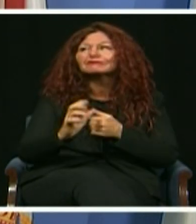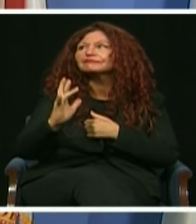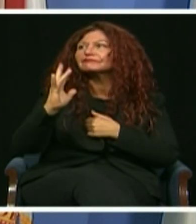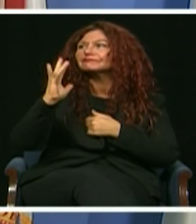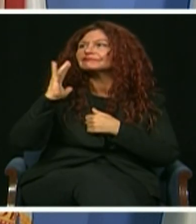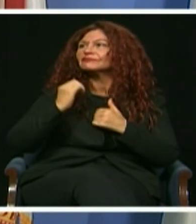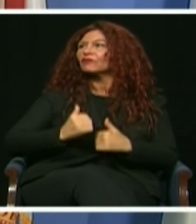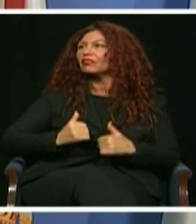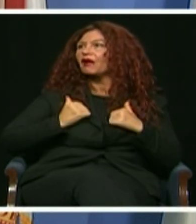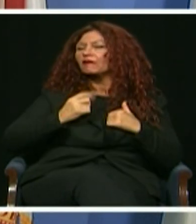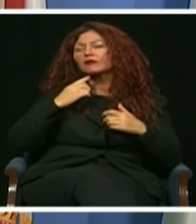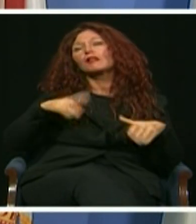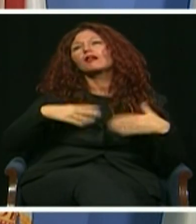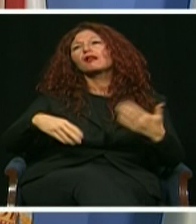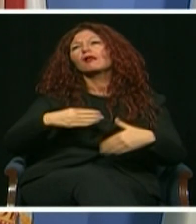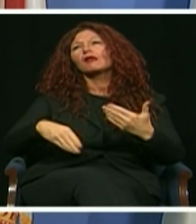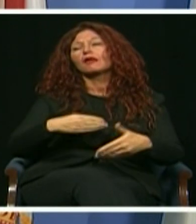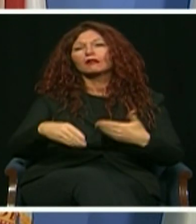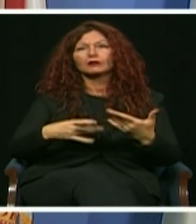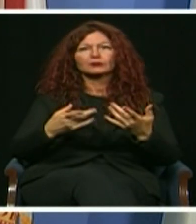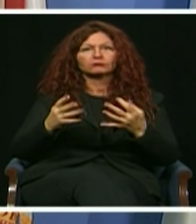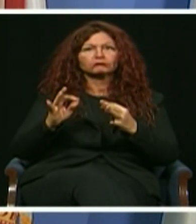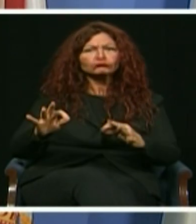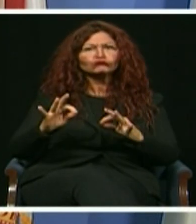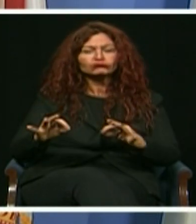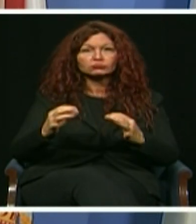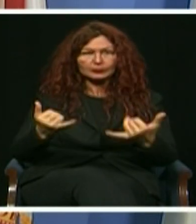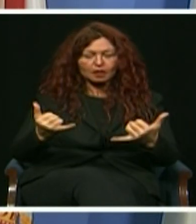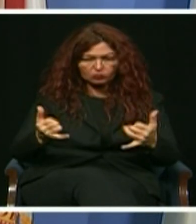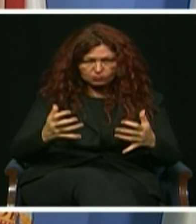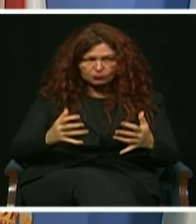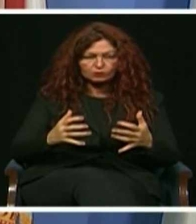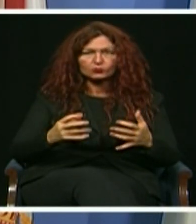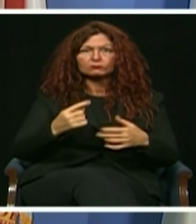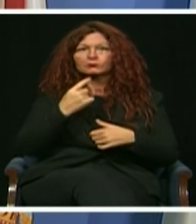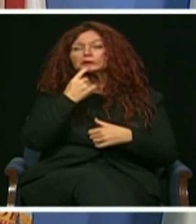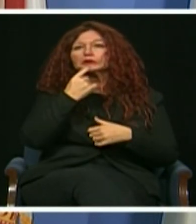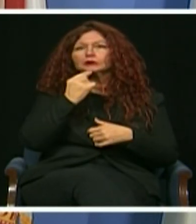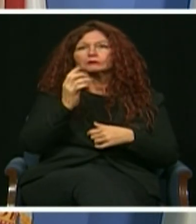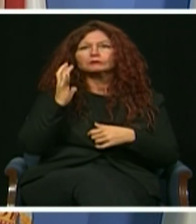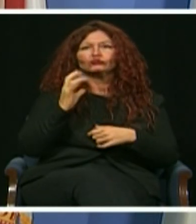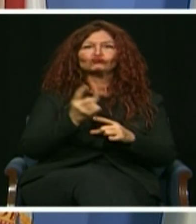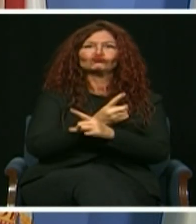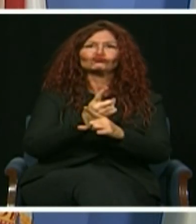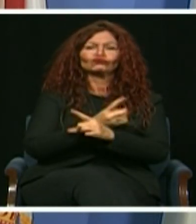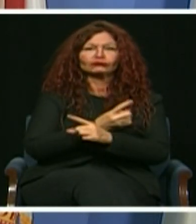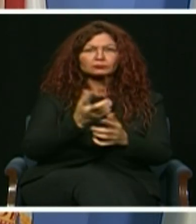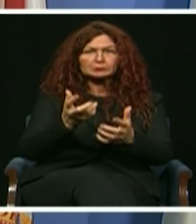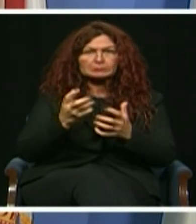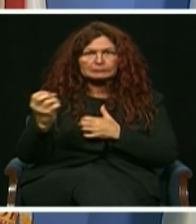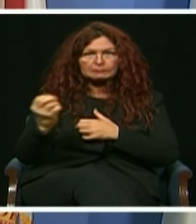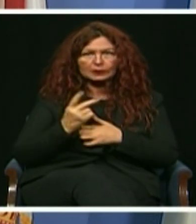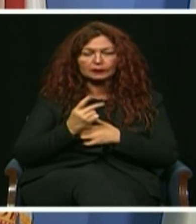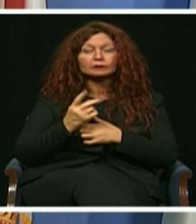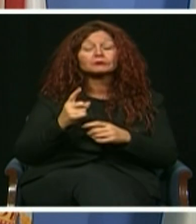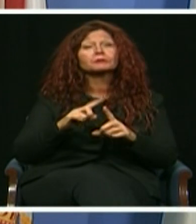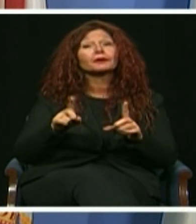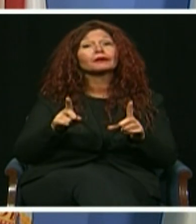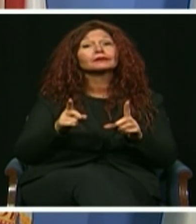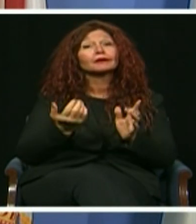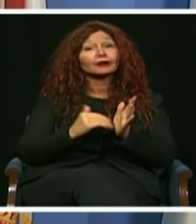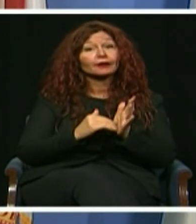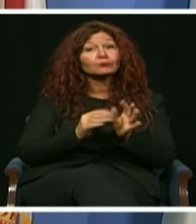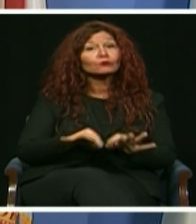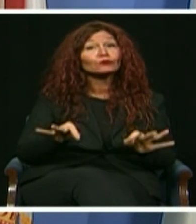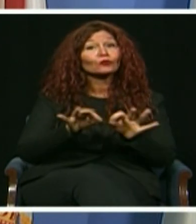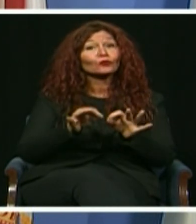separated us, it has also brought us together to work in common purpose, to protect one another. That's the Miami-Dade